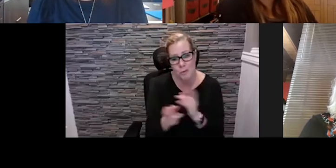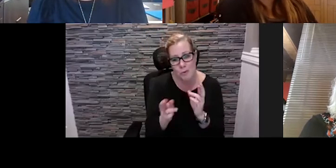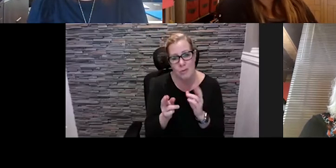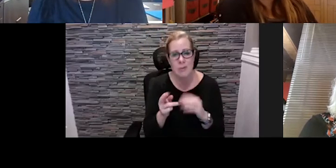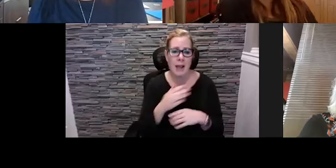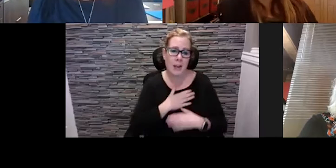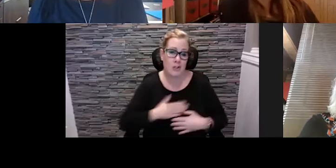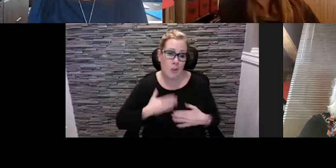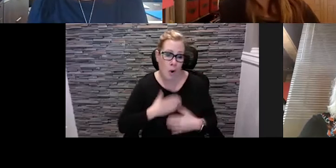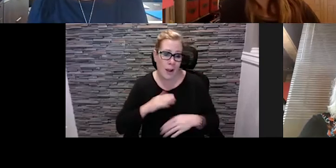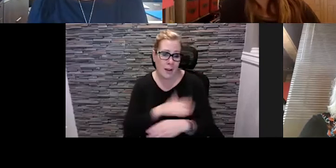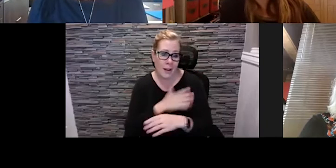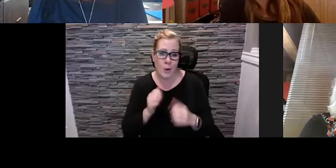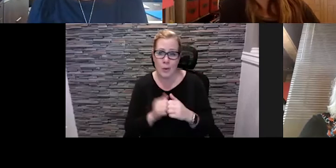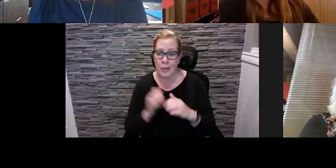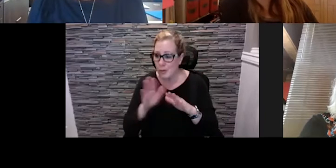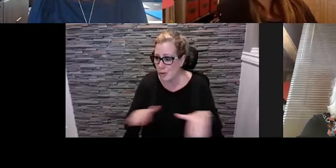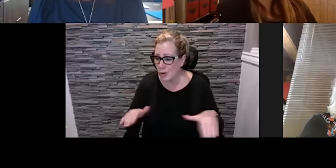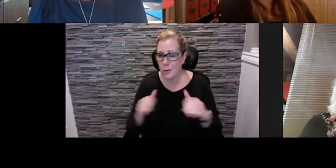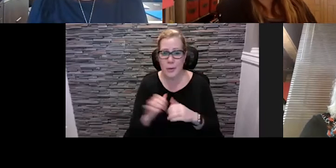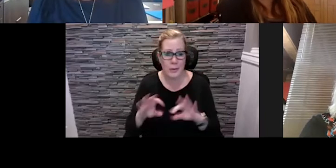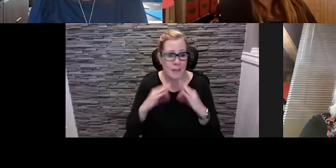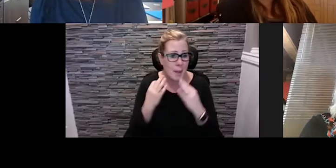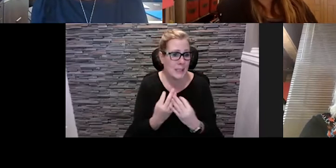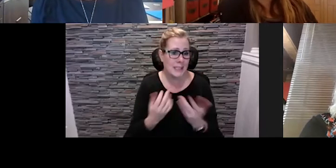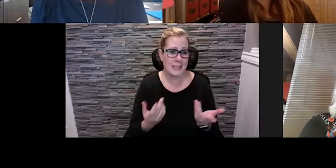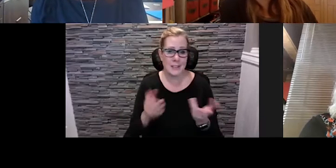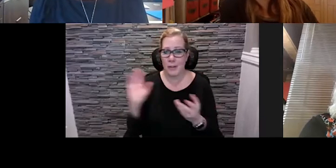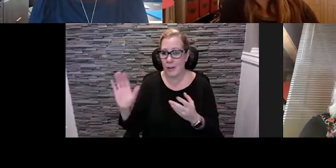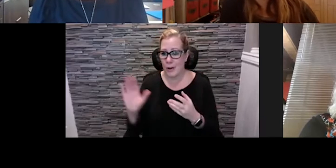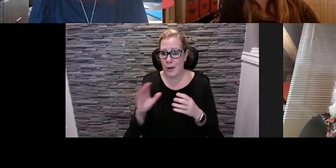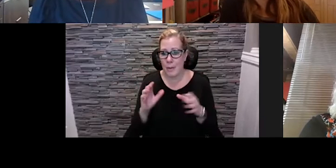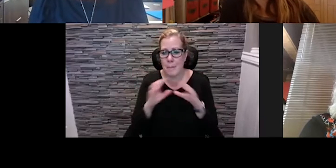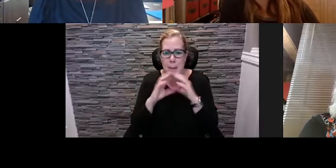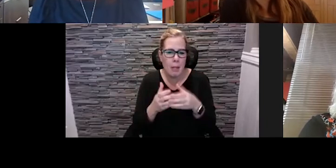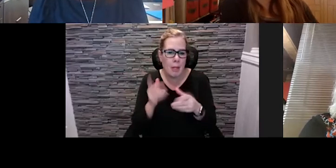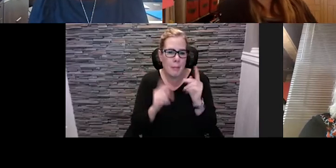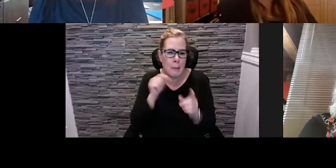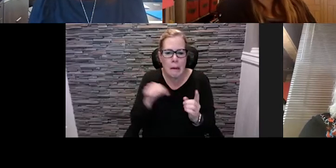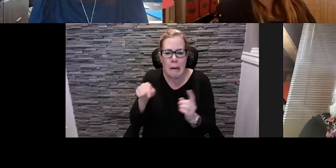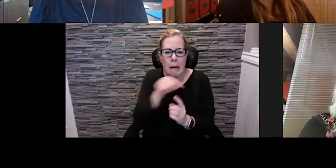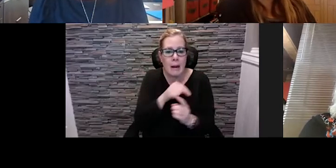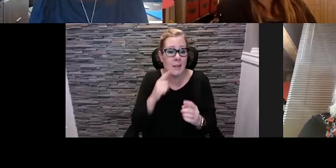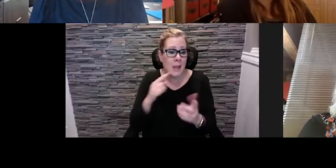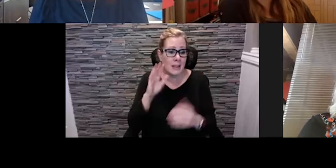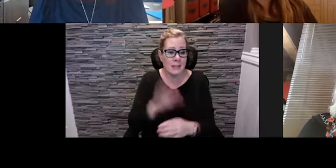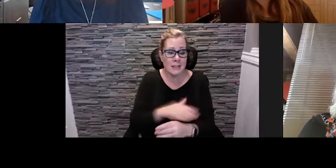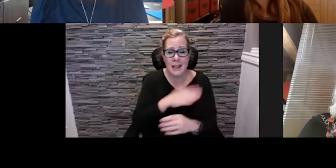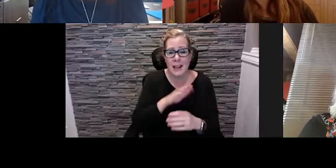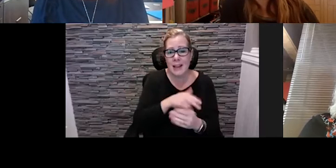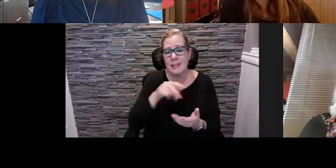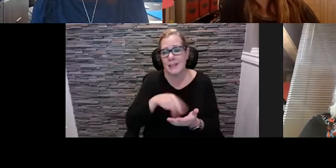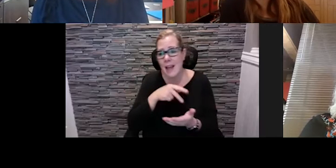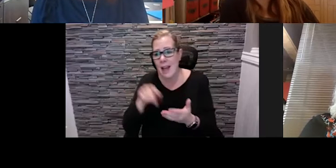entertainment with their their children their families uh their cohorts their bubbles and sing dance openly um